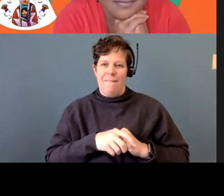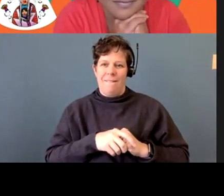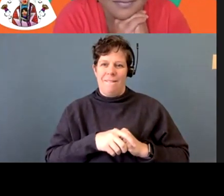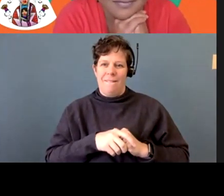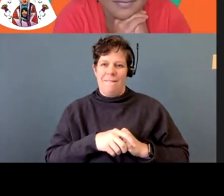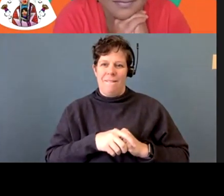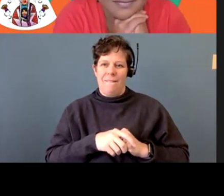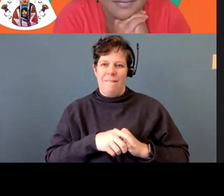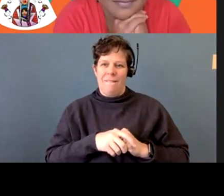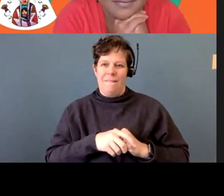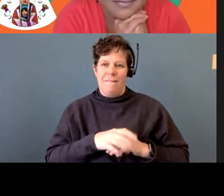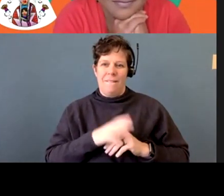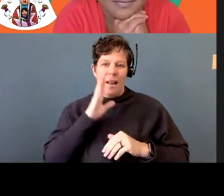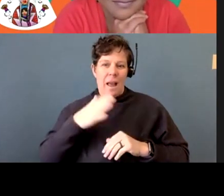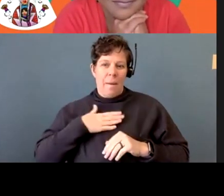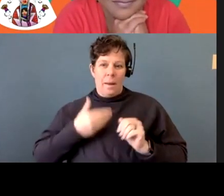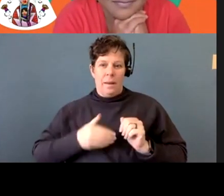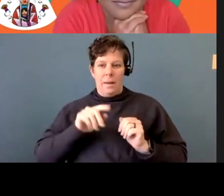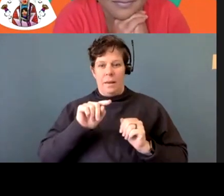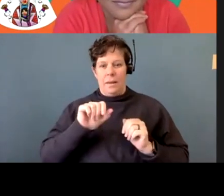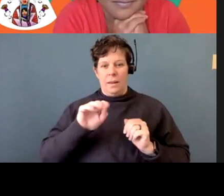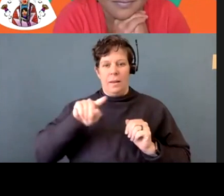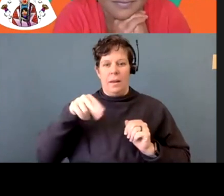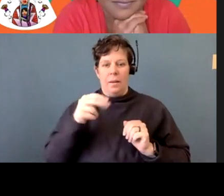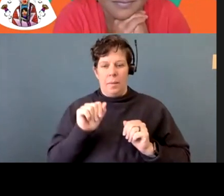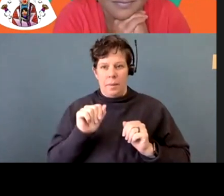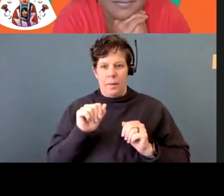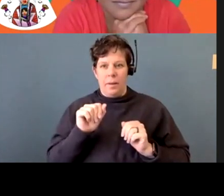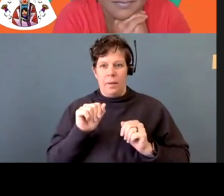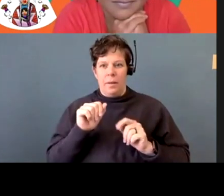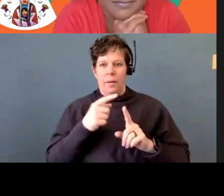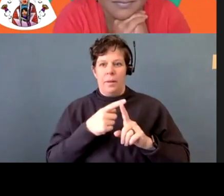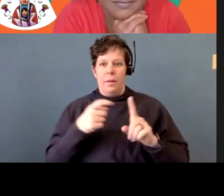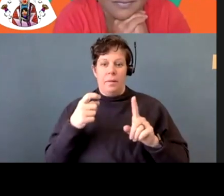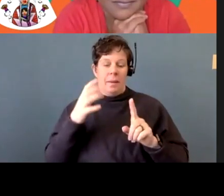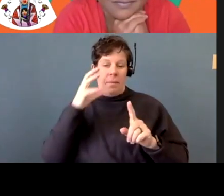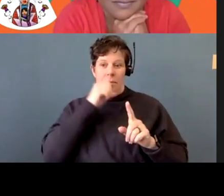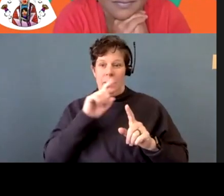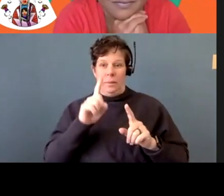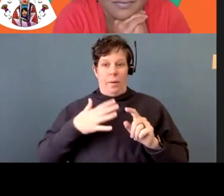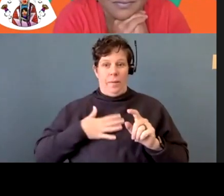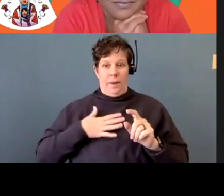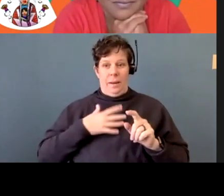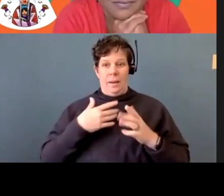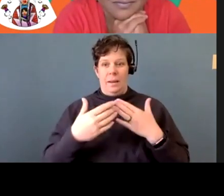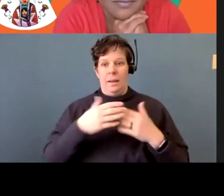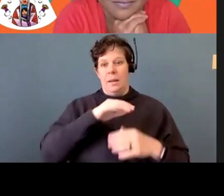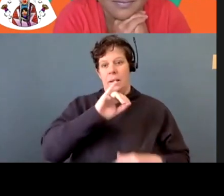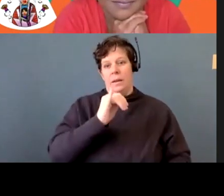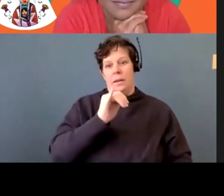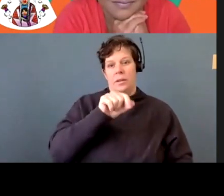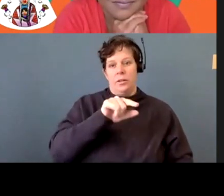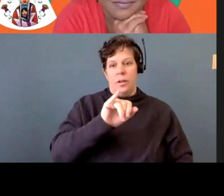Hi, um, my name is Tabitha Frank and I come from the College of Freedom Houses, and I'm here with Jacqueline Haneu. She's my